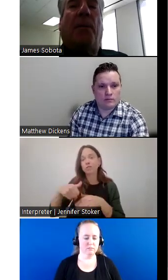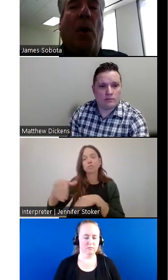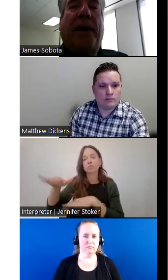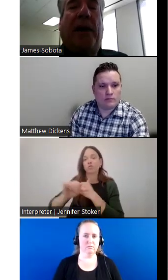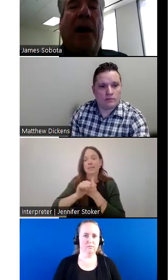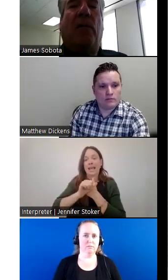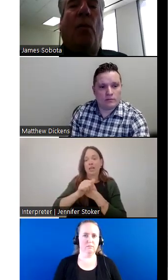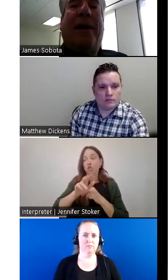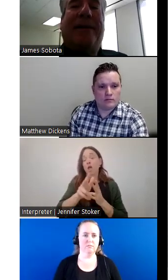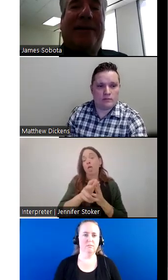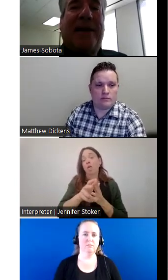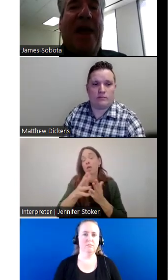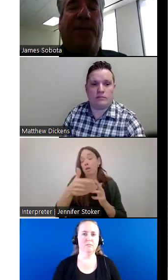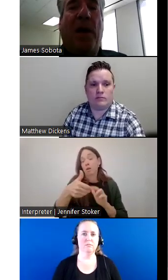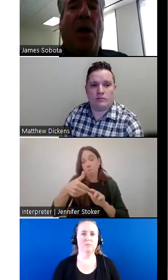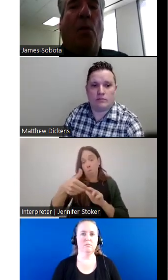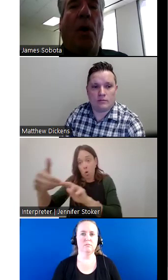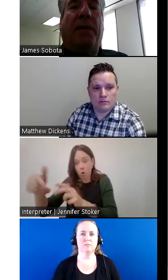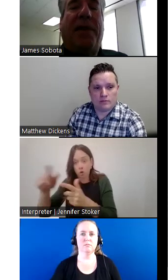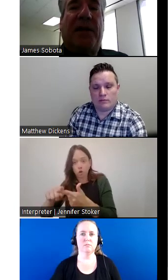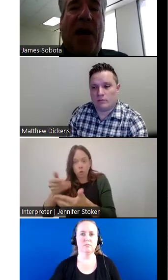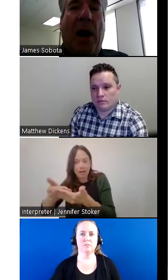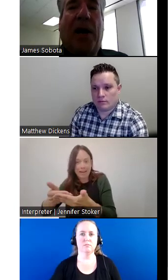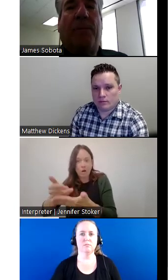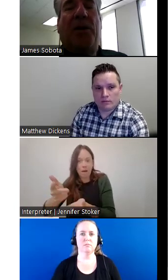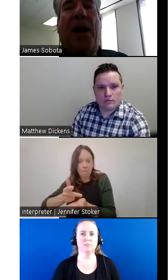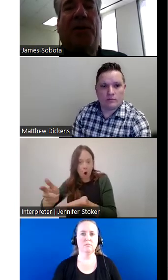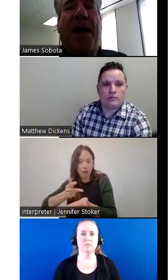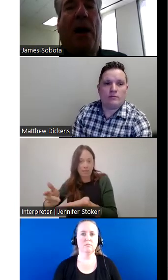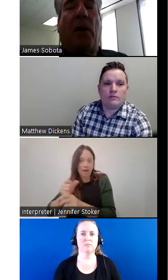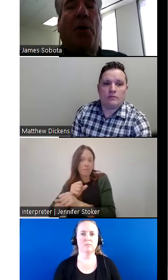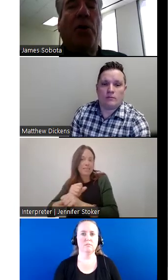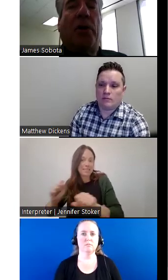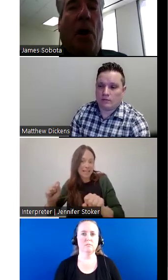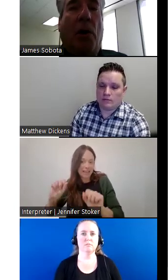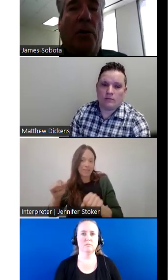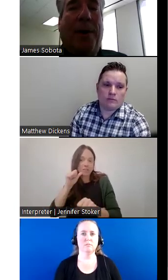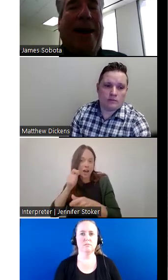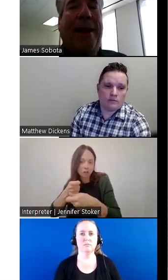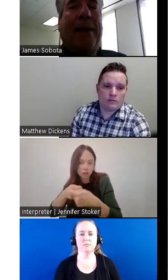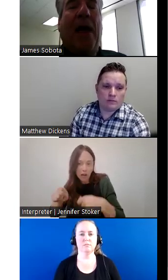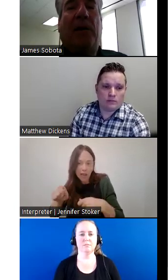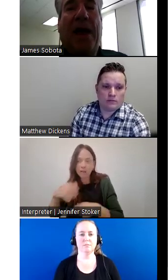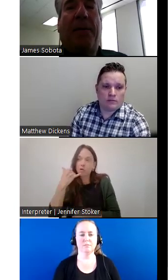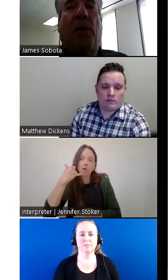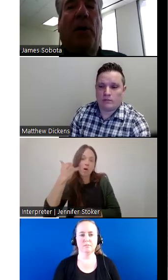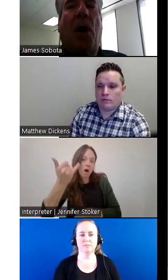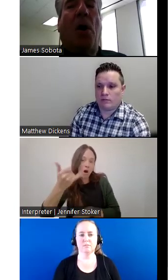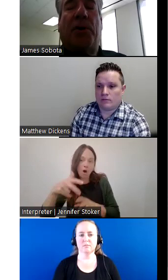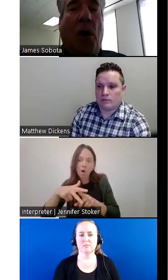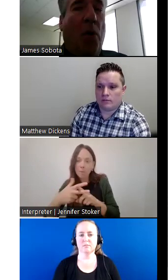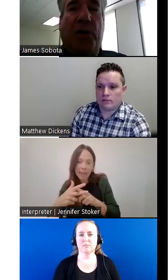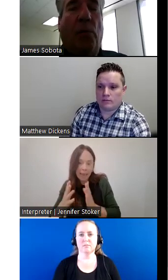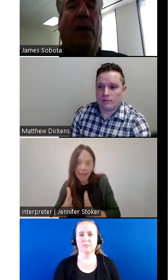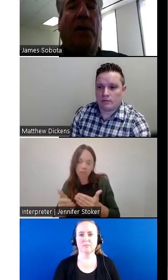parking lot where it's safe, where that tire can be changed out, or you can call your mechanic to have your